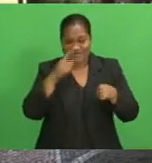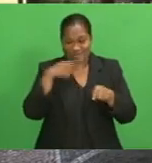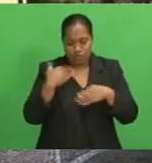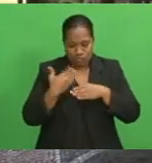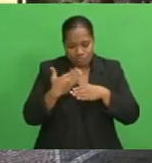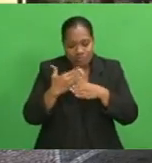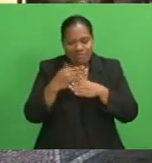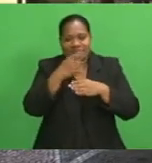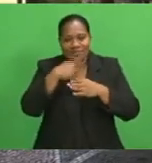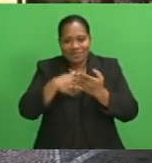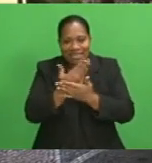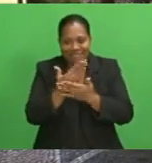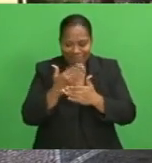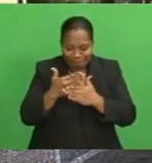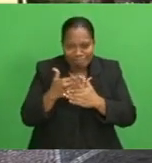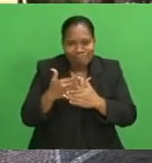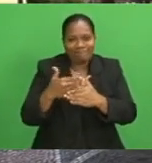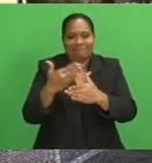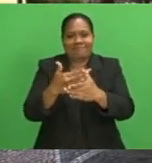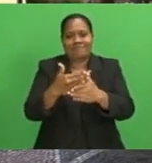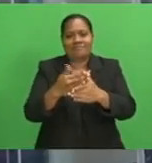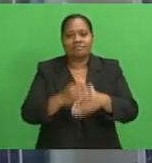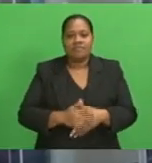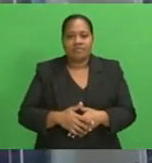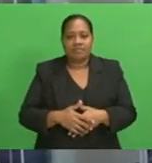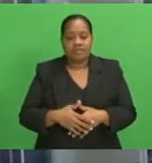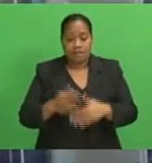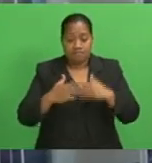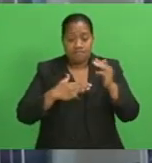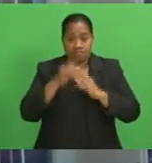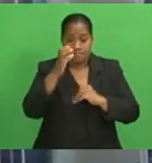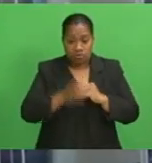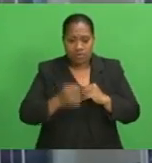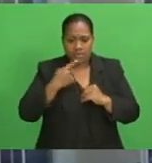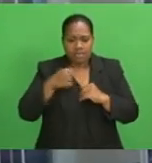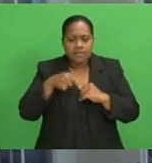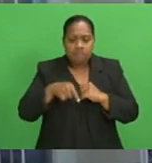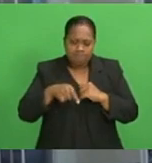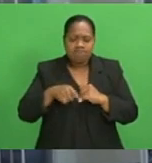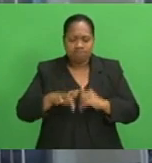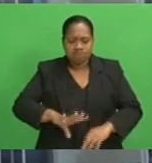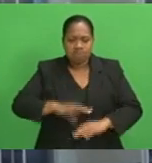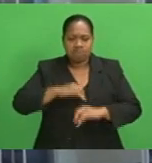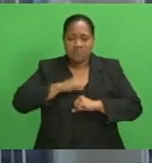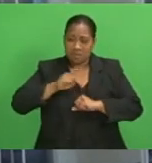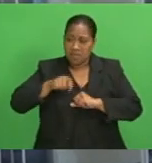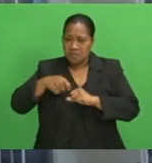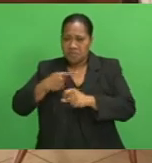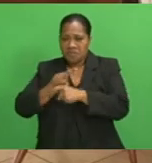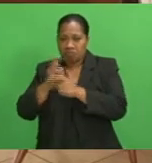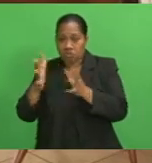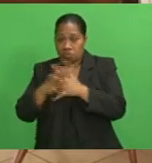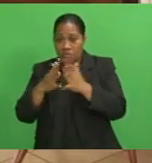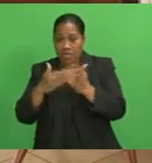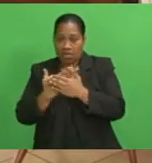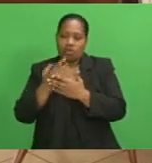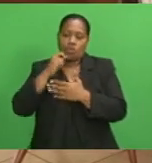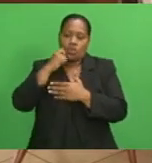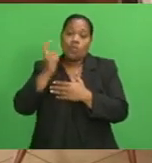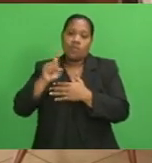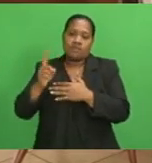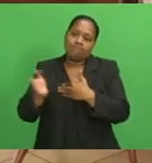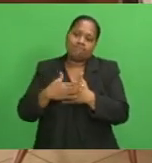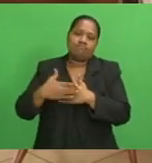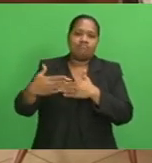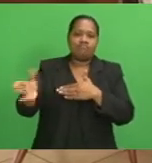days. General Manager Darren Shaw says they are confident that coming next Wednesday they will be able to reopen for the